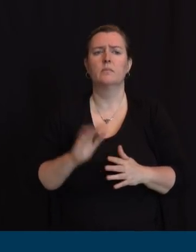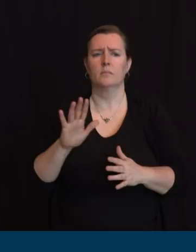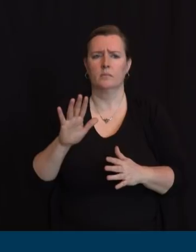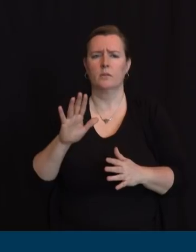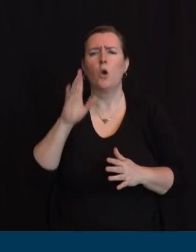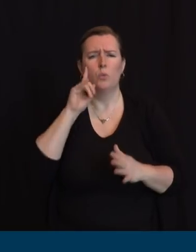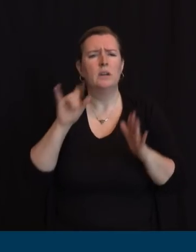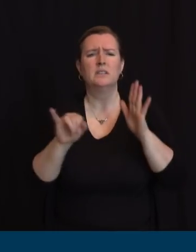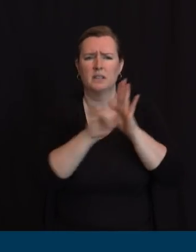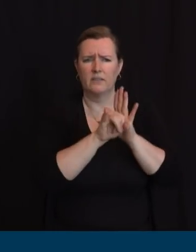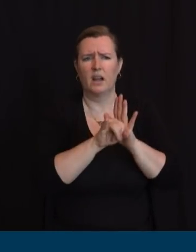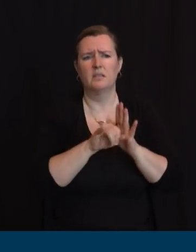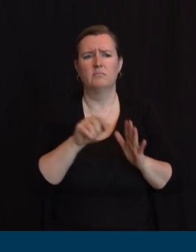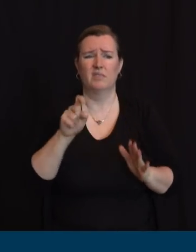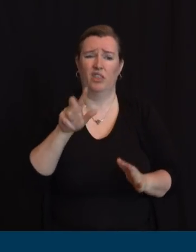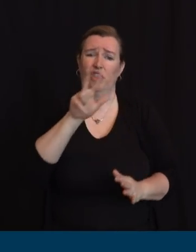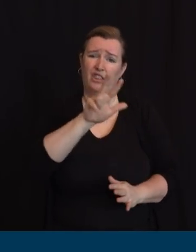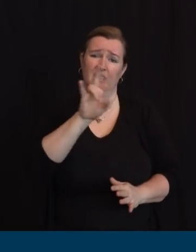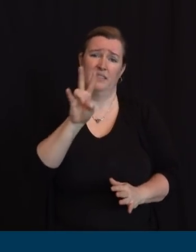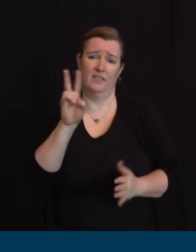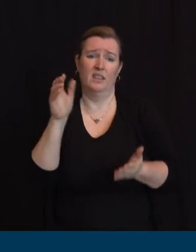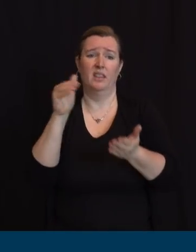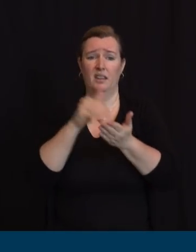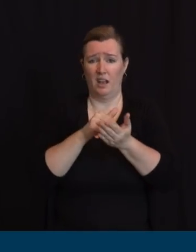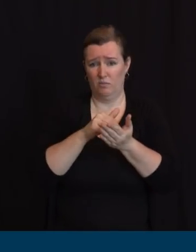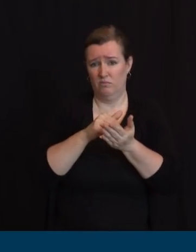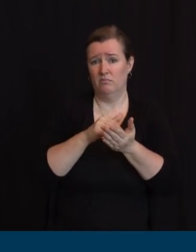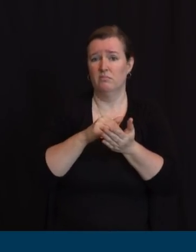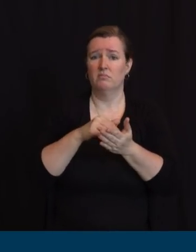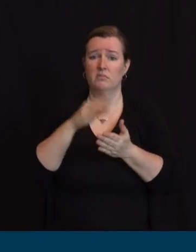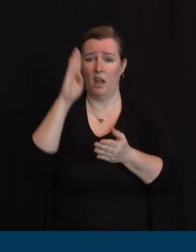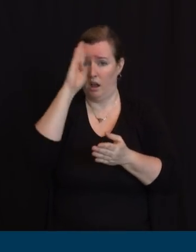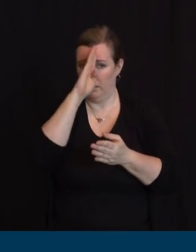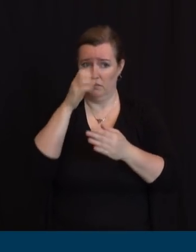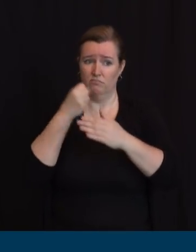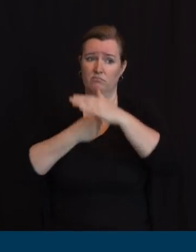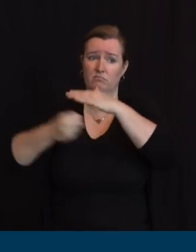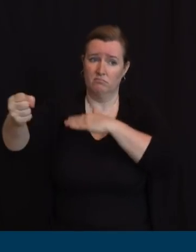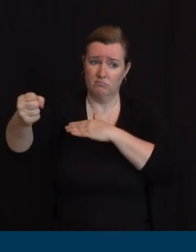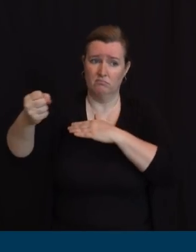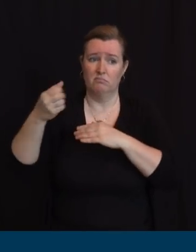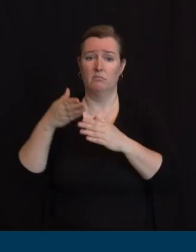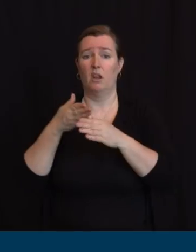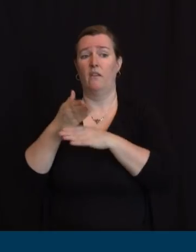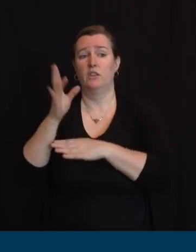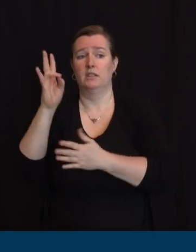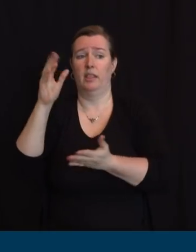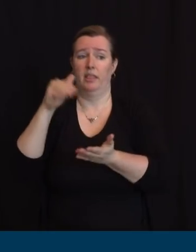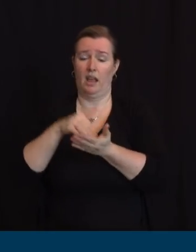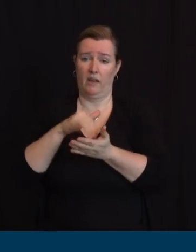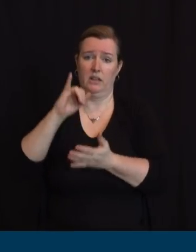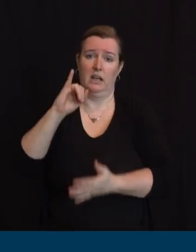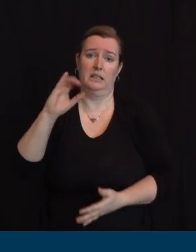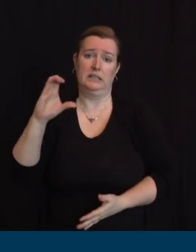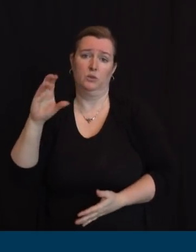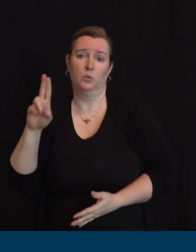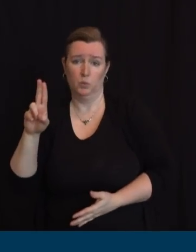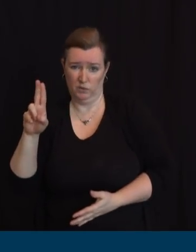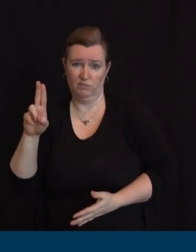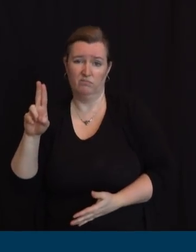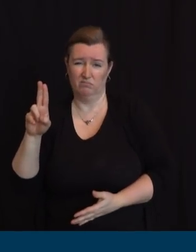,000 intensive care. With all of the inputs from yesterday, the date of the peak